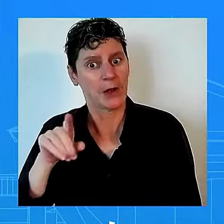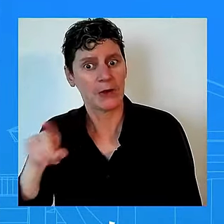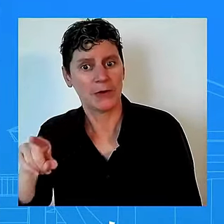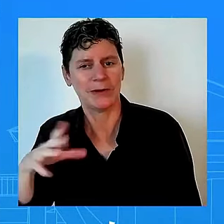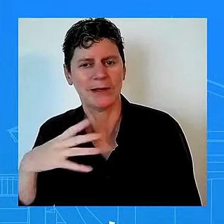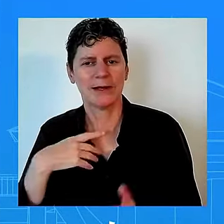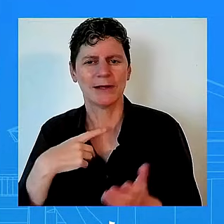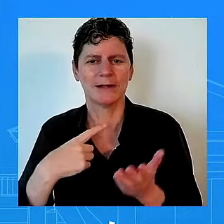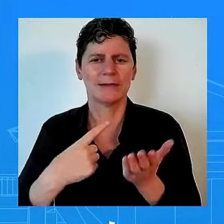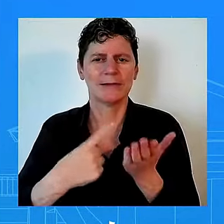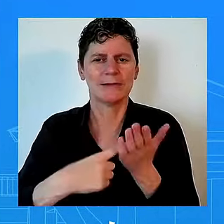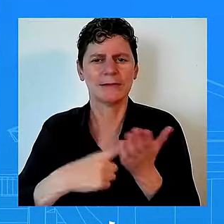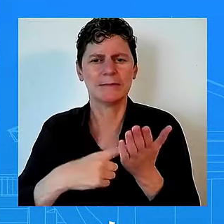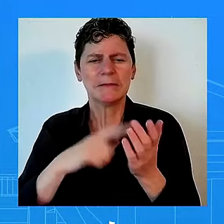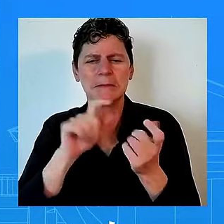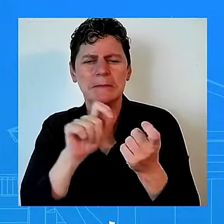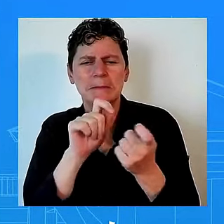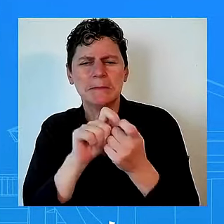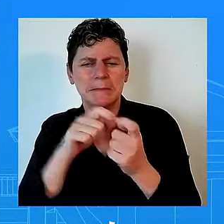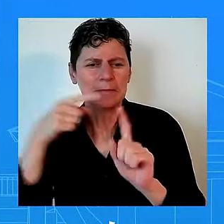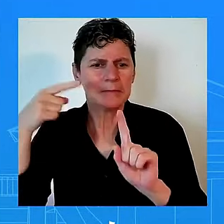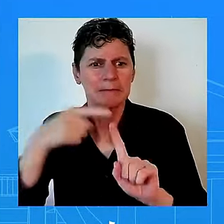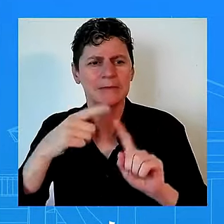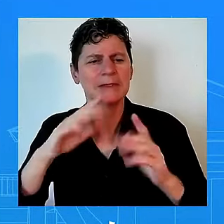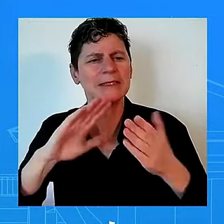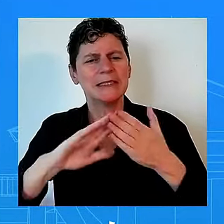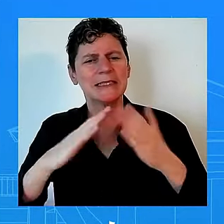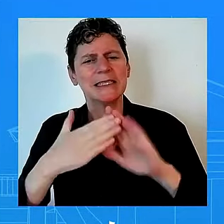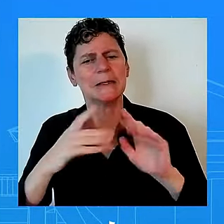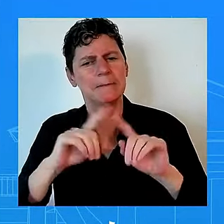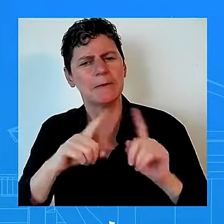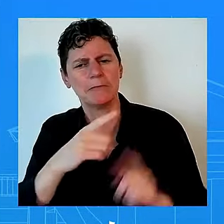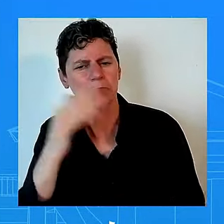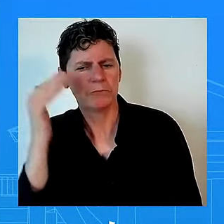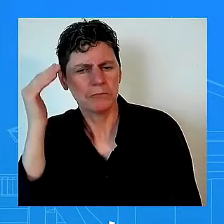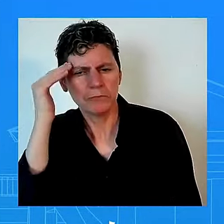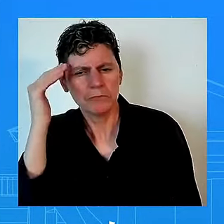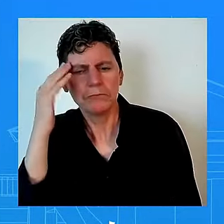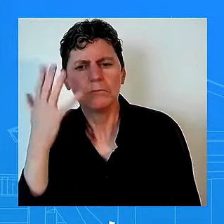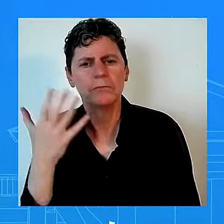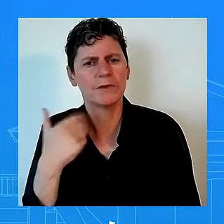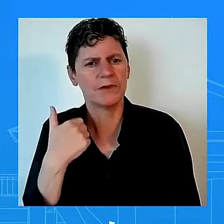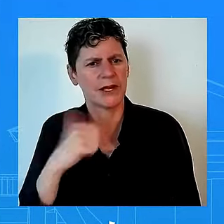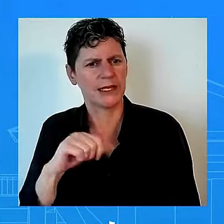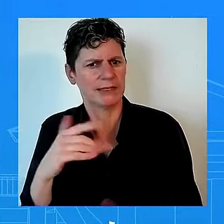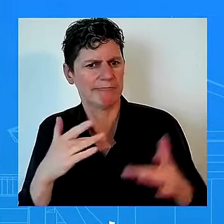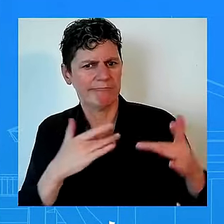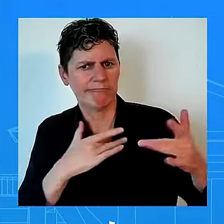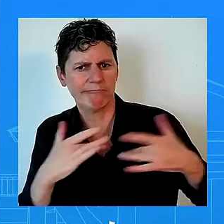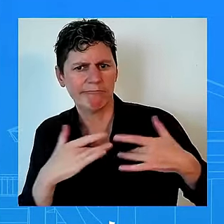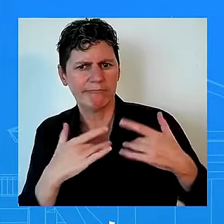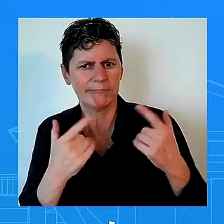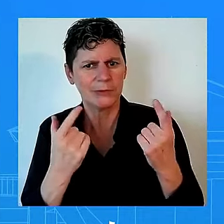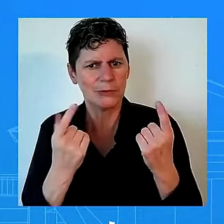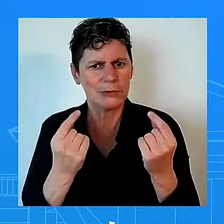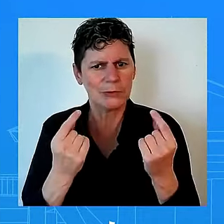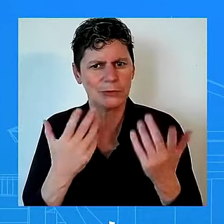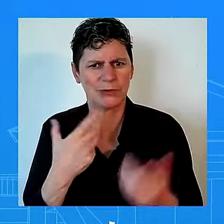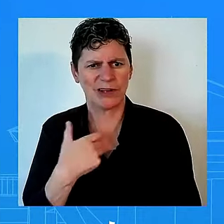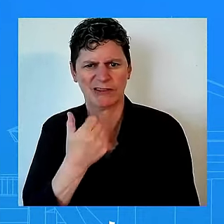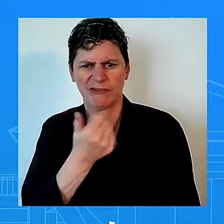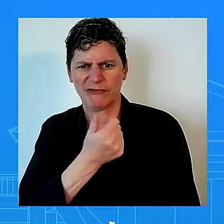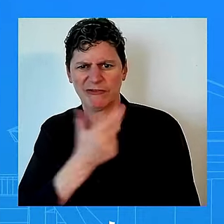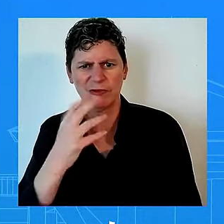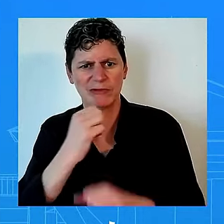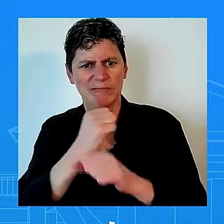for springfield they've been facing bomb threats some schools were evacuated today is there any so look um